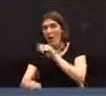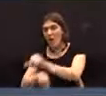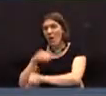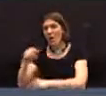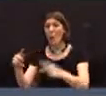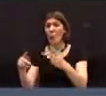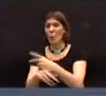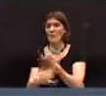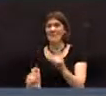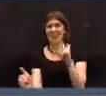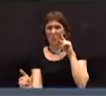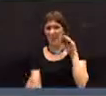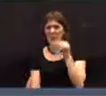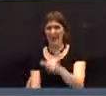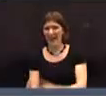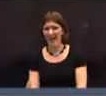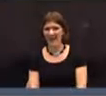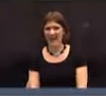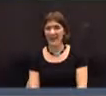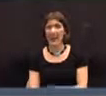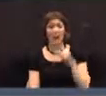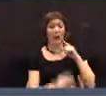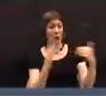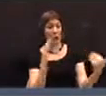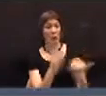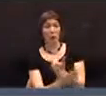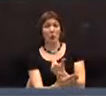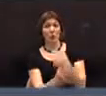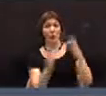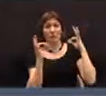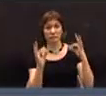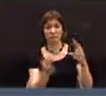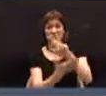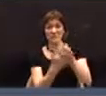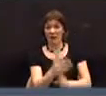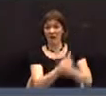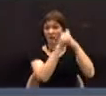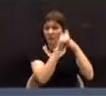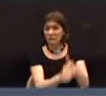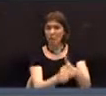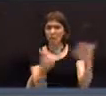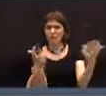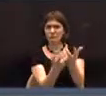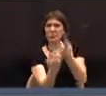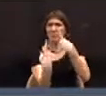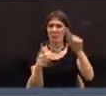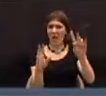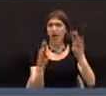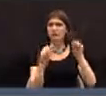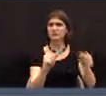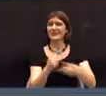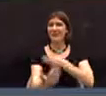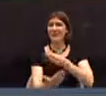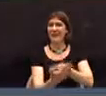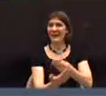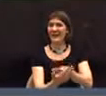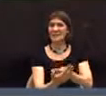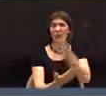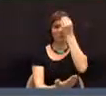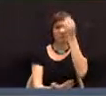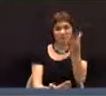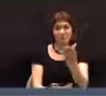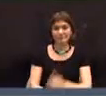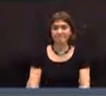period of time, but you still pay for it. As opposed to buying and designing it and buying it to fit and work most efficiently. So those are some of the ways